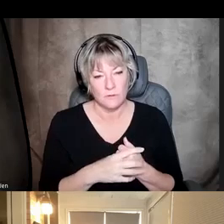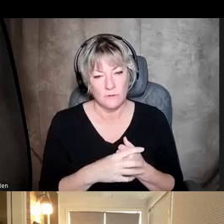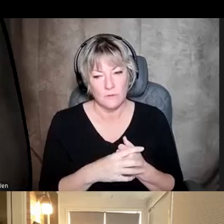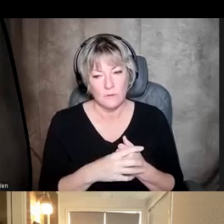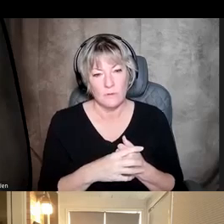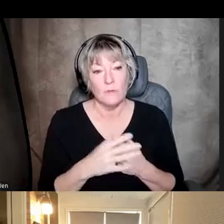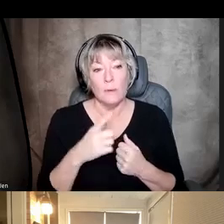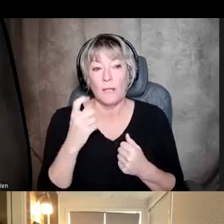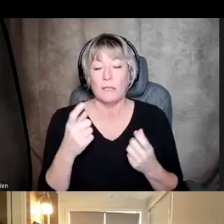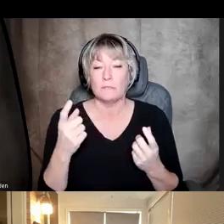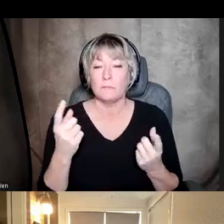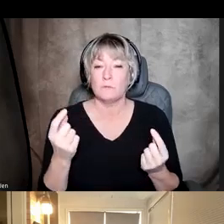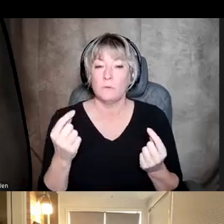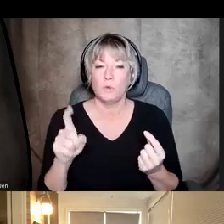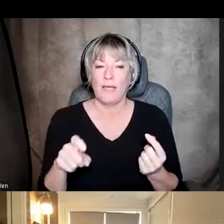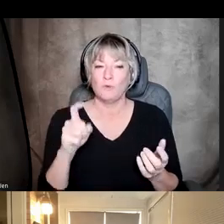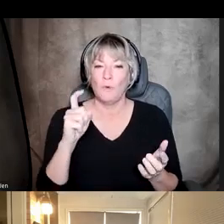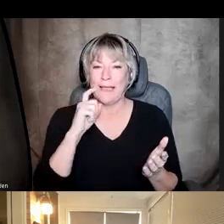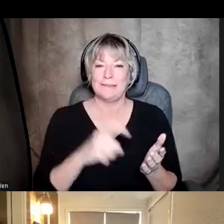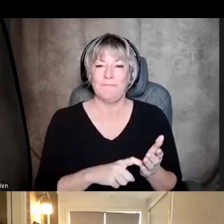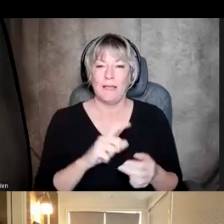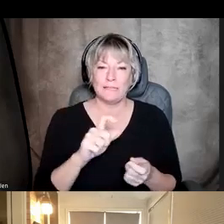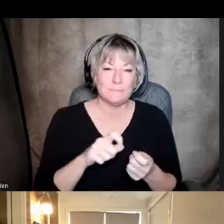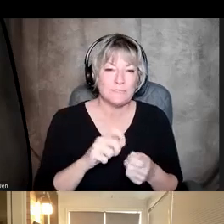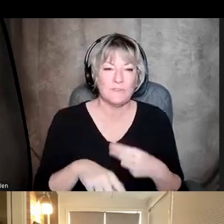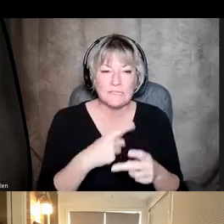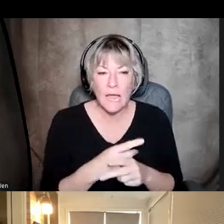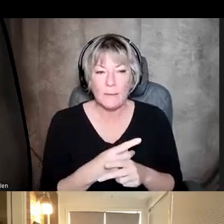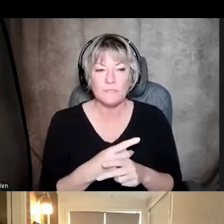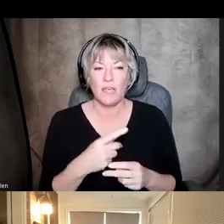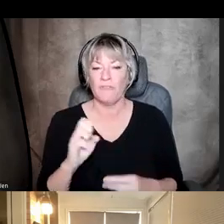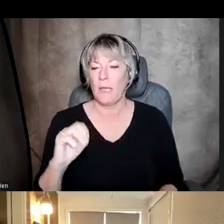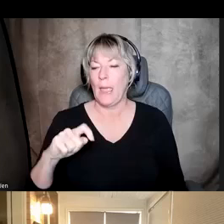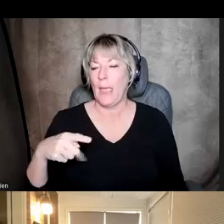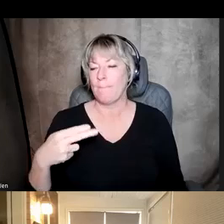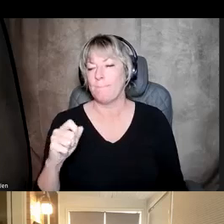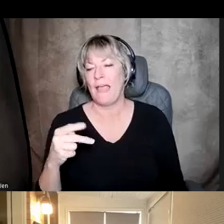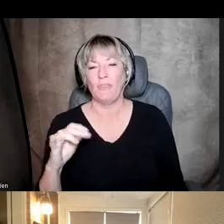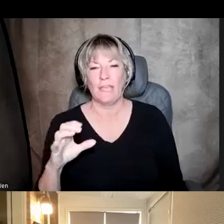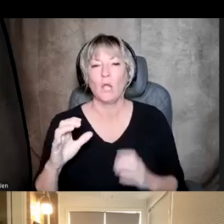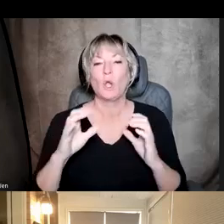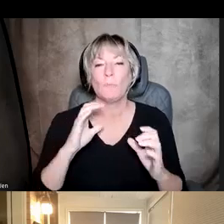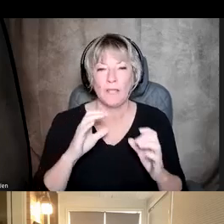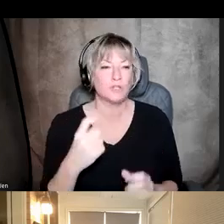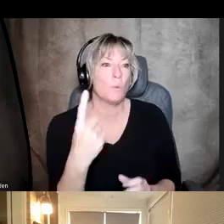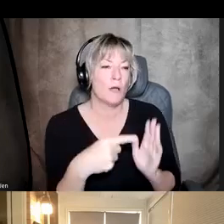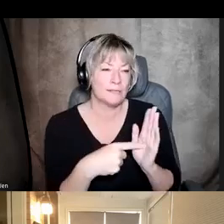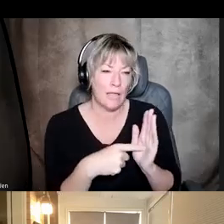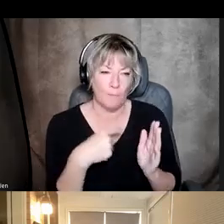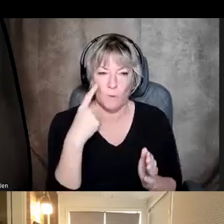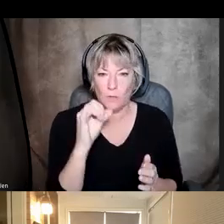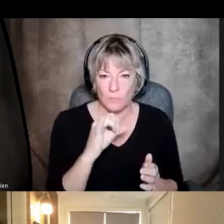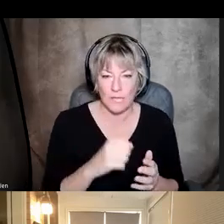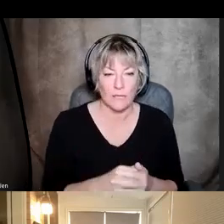Because what we end up having to do is identify specific types of empathic communication. And so this is just one example of what that might look like. A